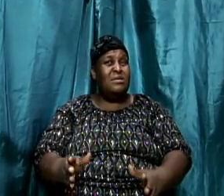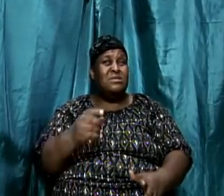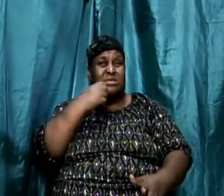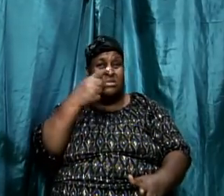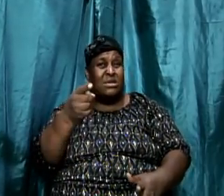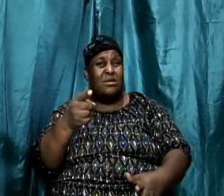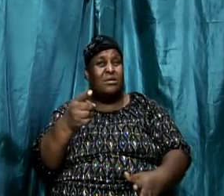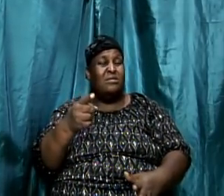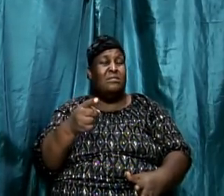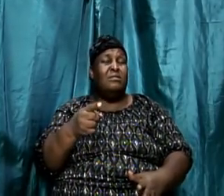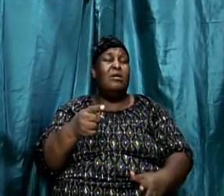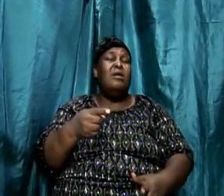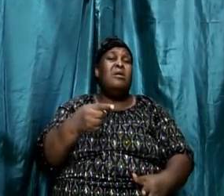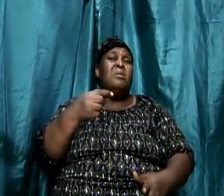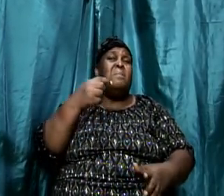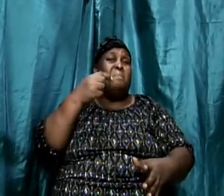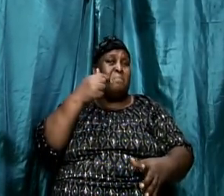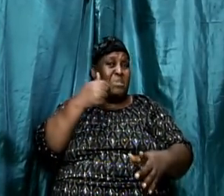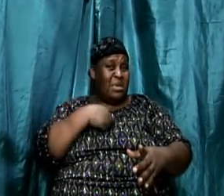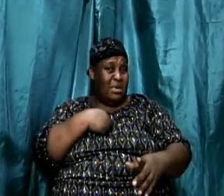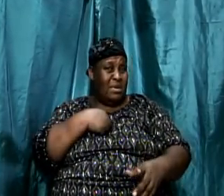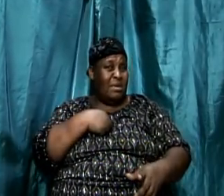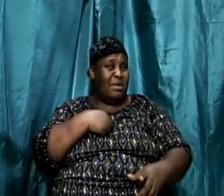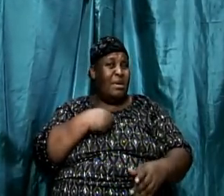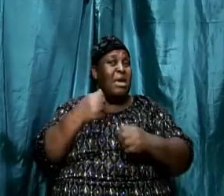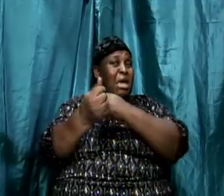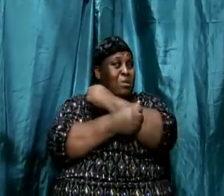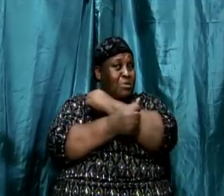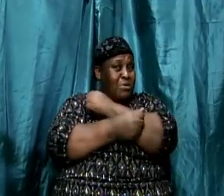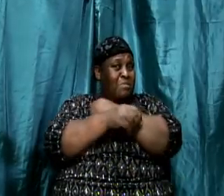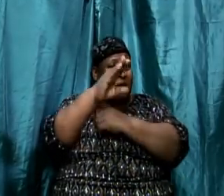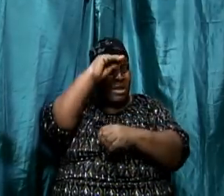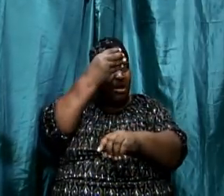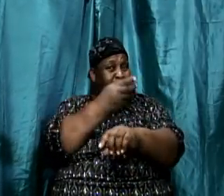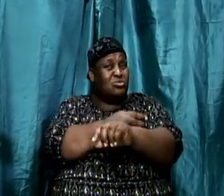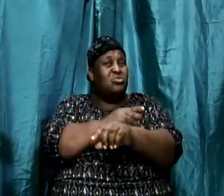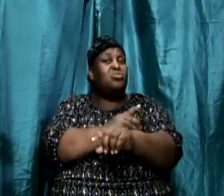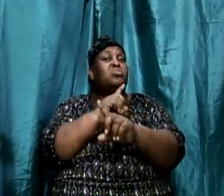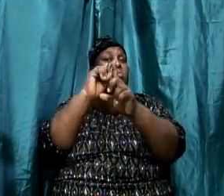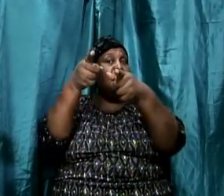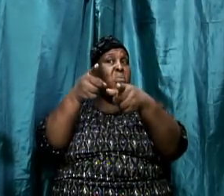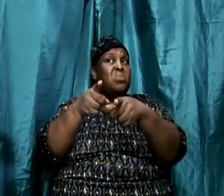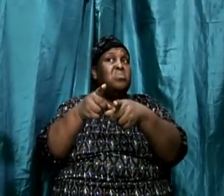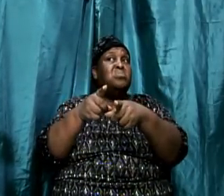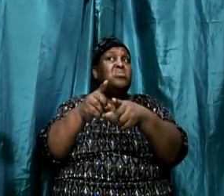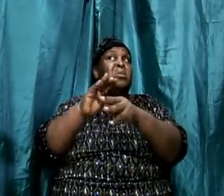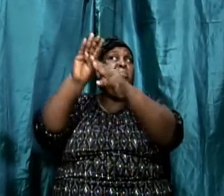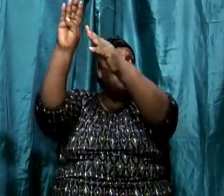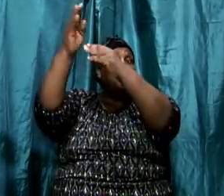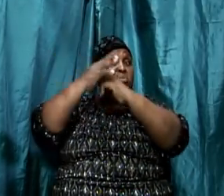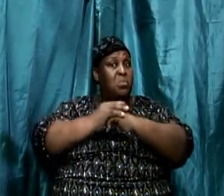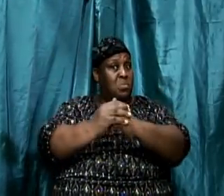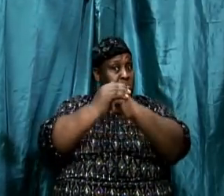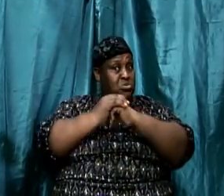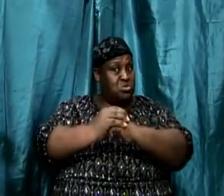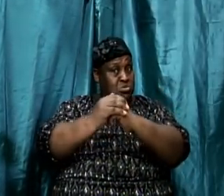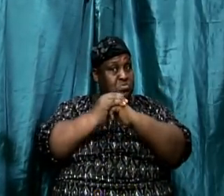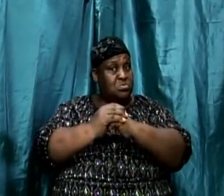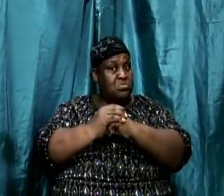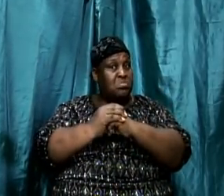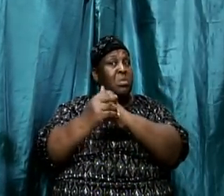He knew that God was going to do something. It showed me a change. Because he was a man who begged God for a son.